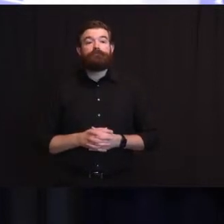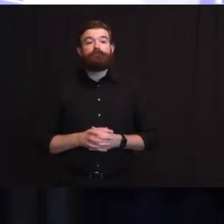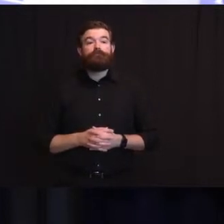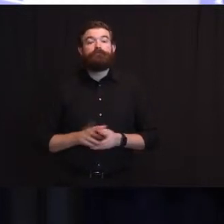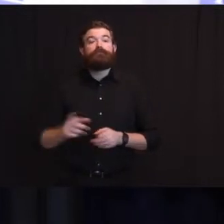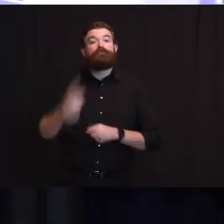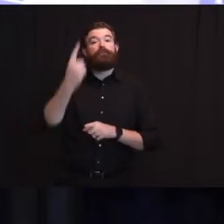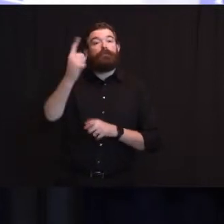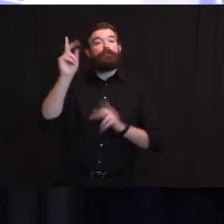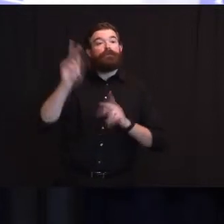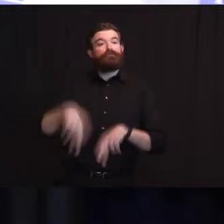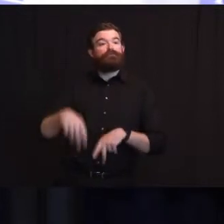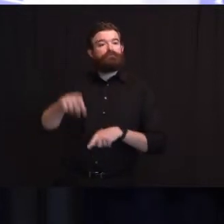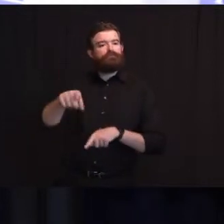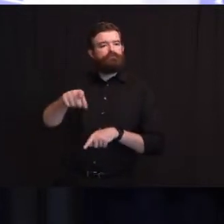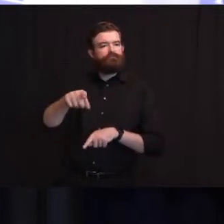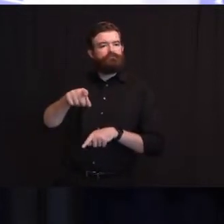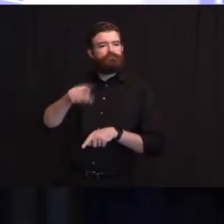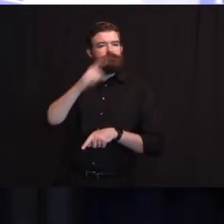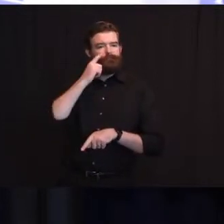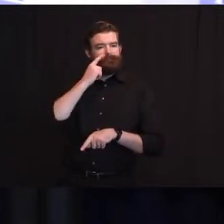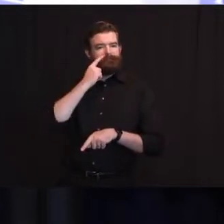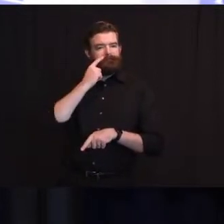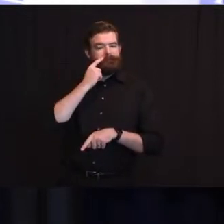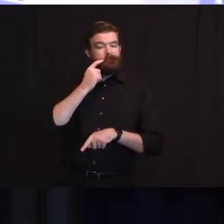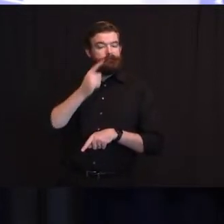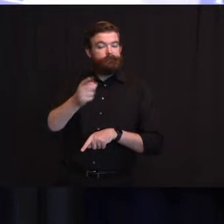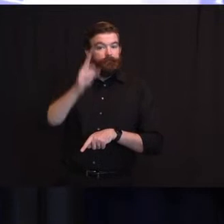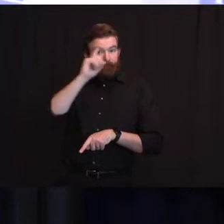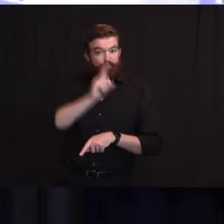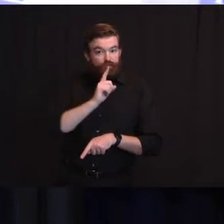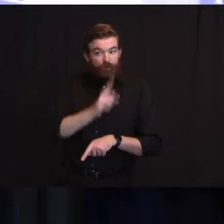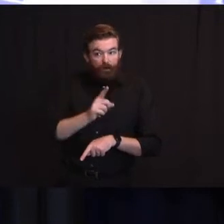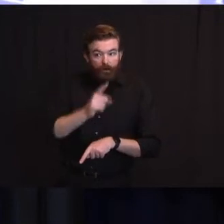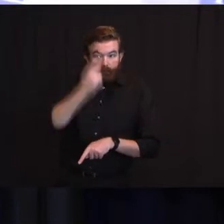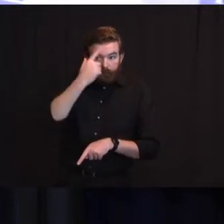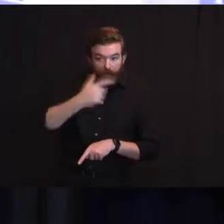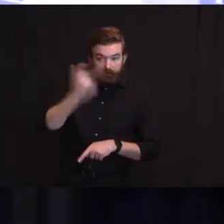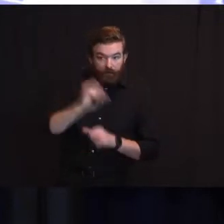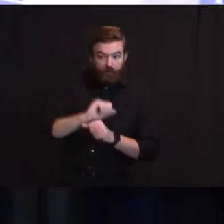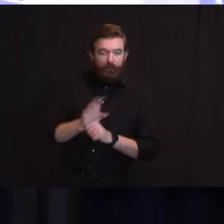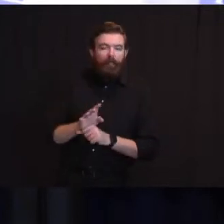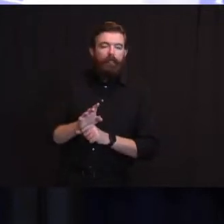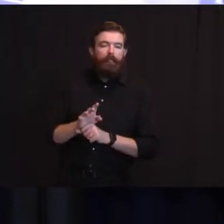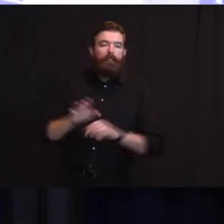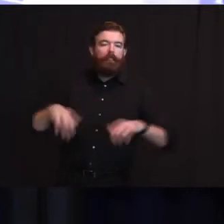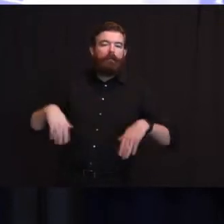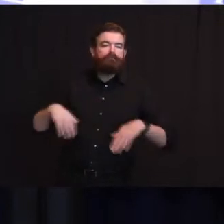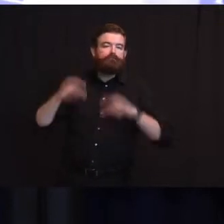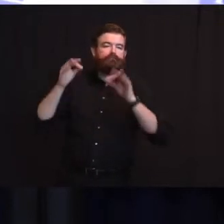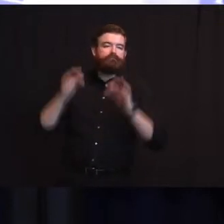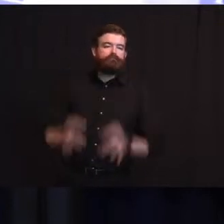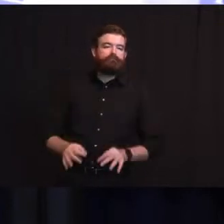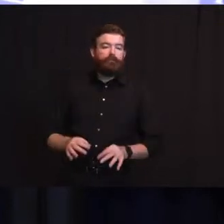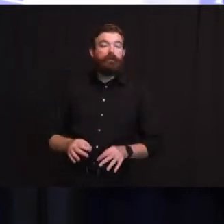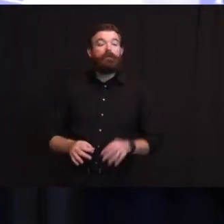Menlo Park reports three new staff and one resident, and Paramus reports no new cases.